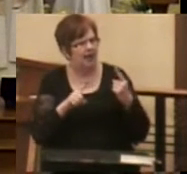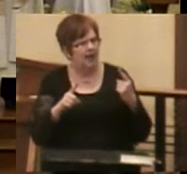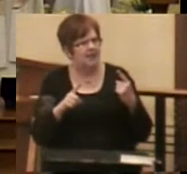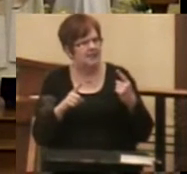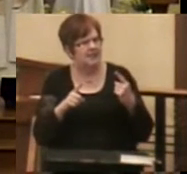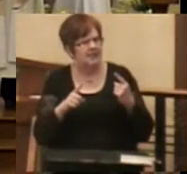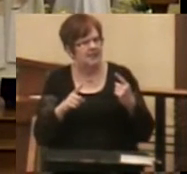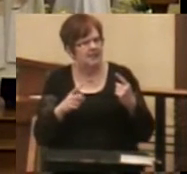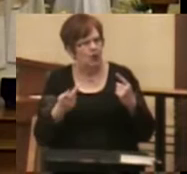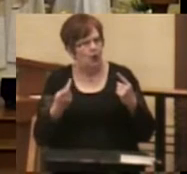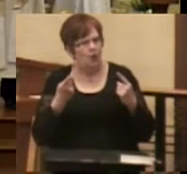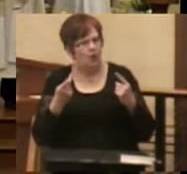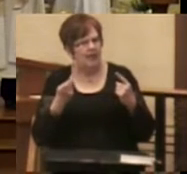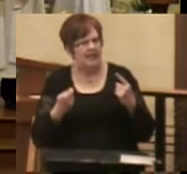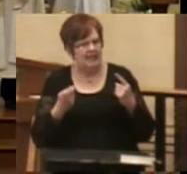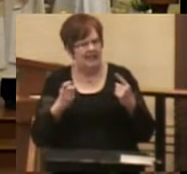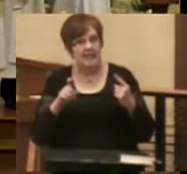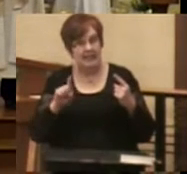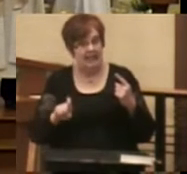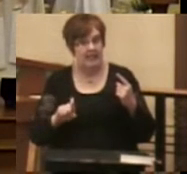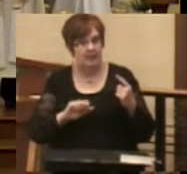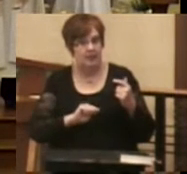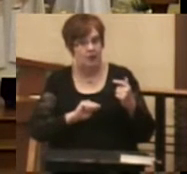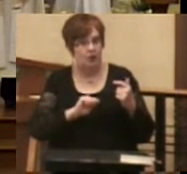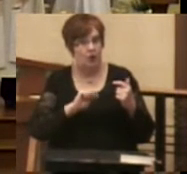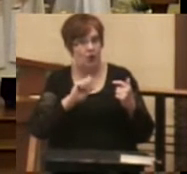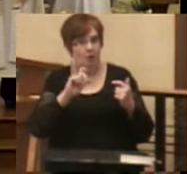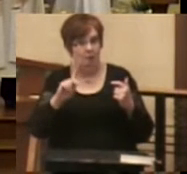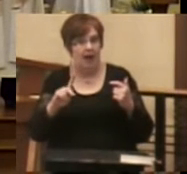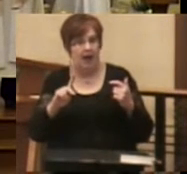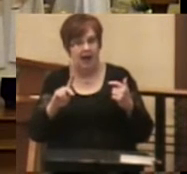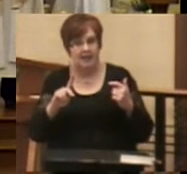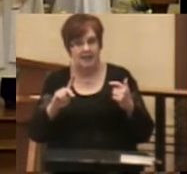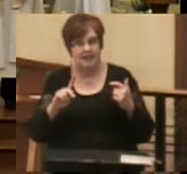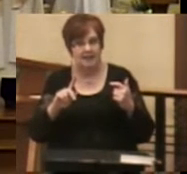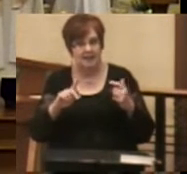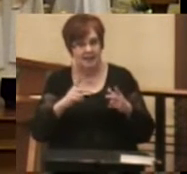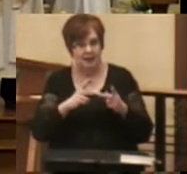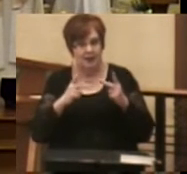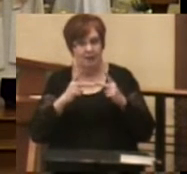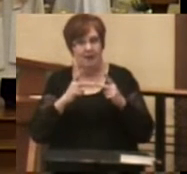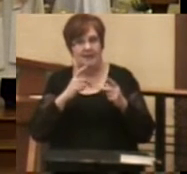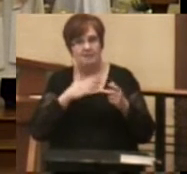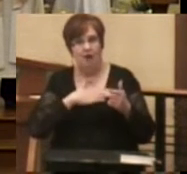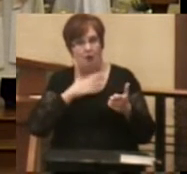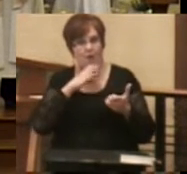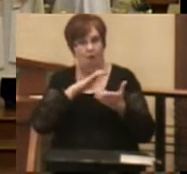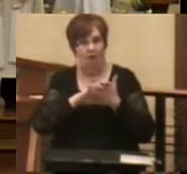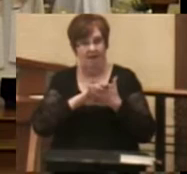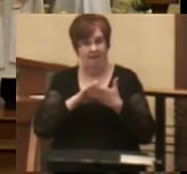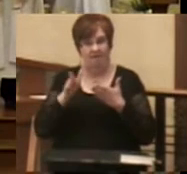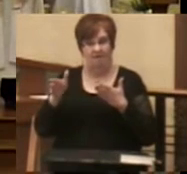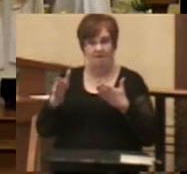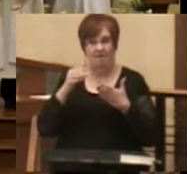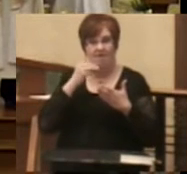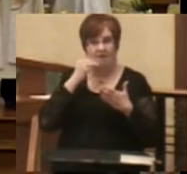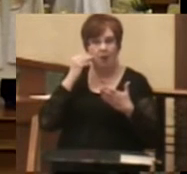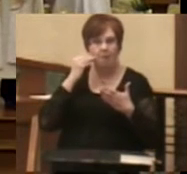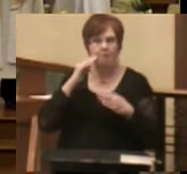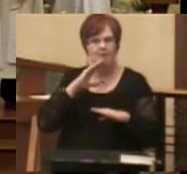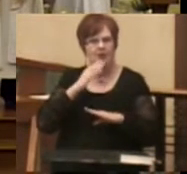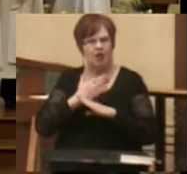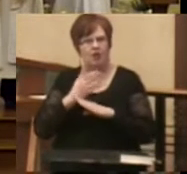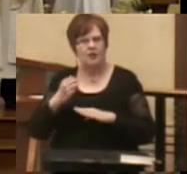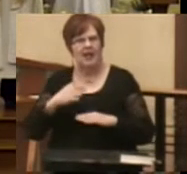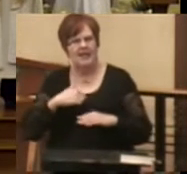we need to go back to where my wife was. My daughter and I